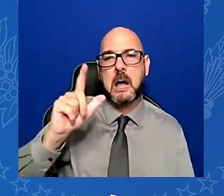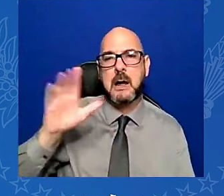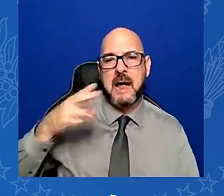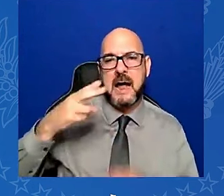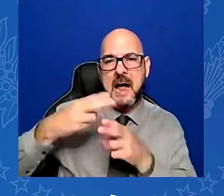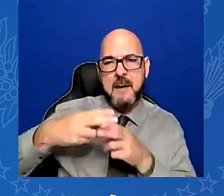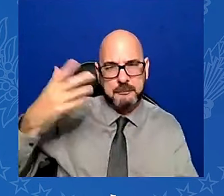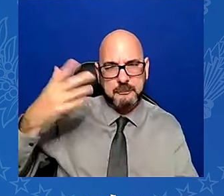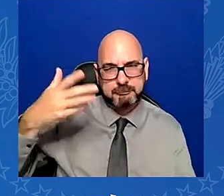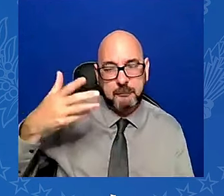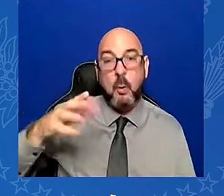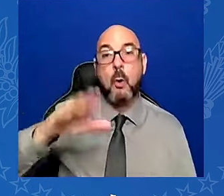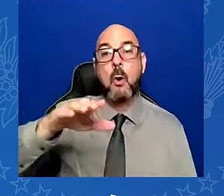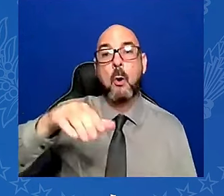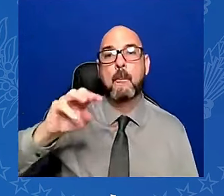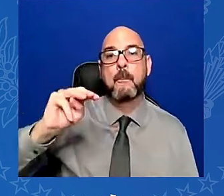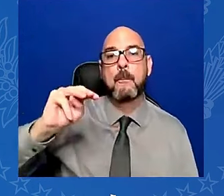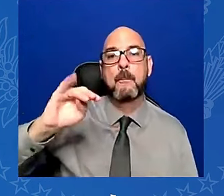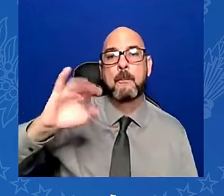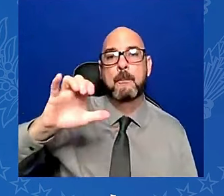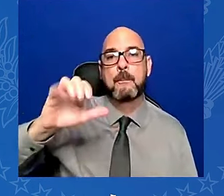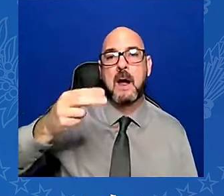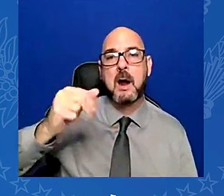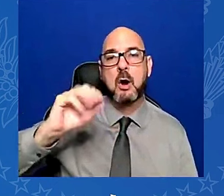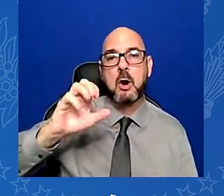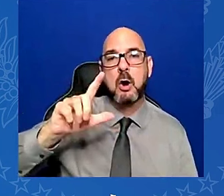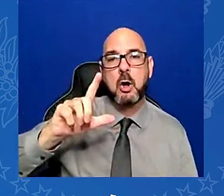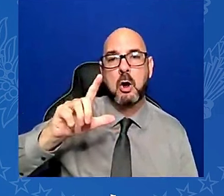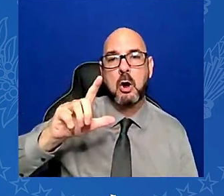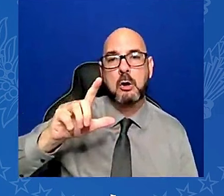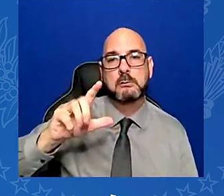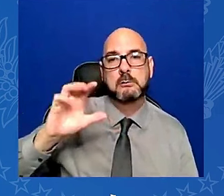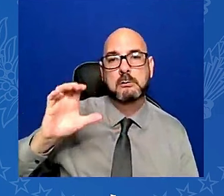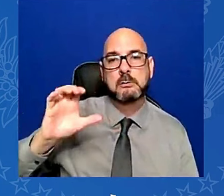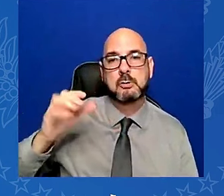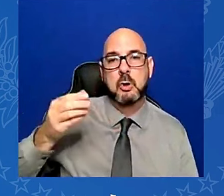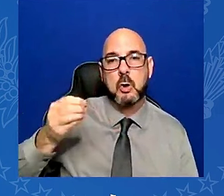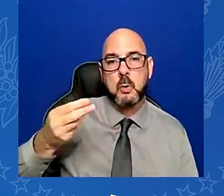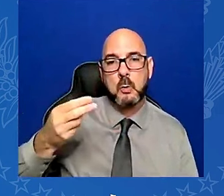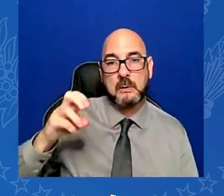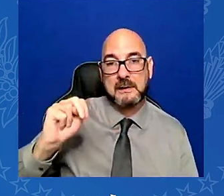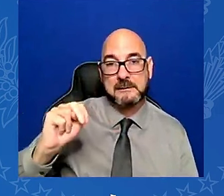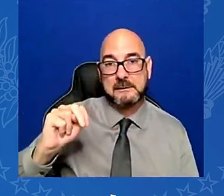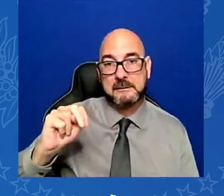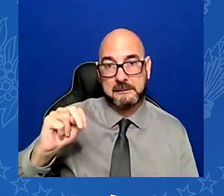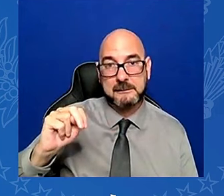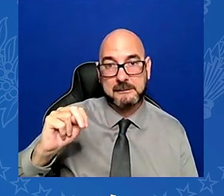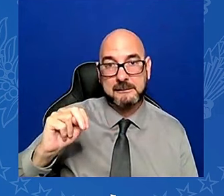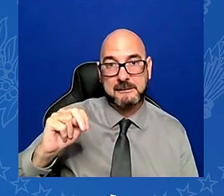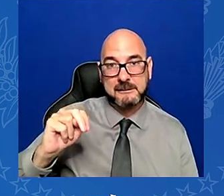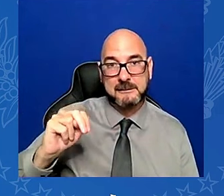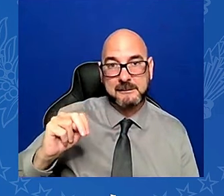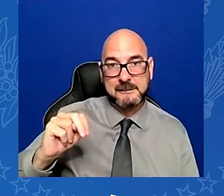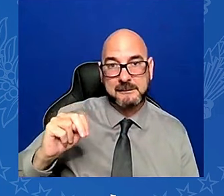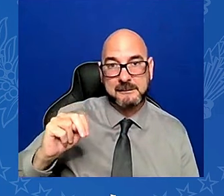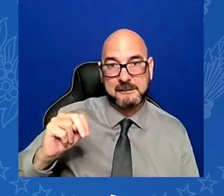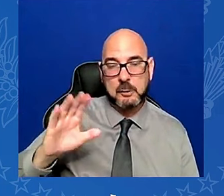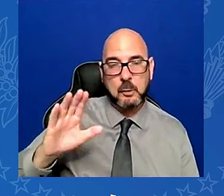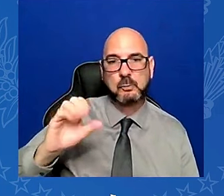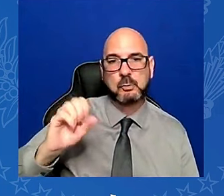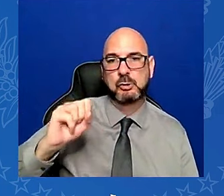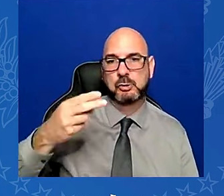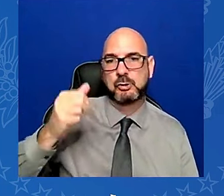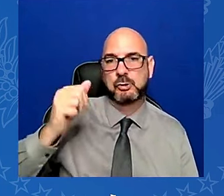Scarlett Johansson, you did such an incredible job in your State of the Union rebuttal that you should be weekend to do Weekend Update.